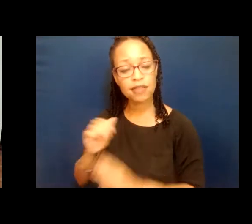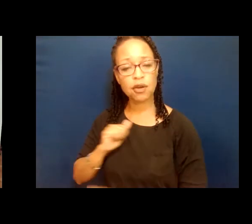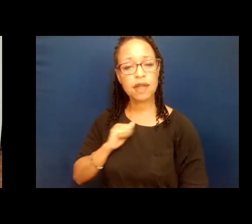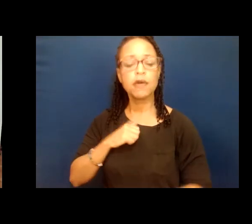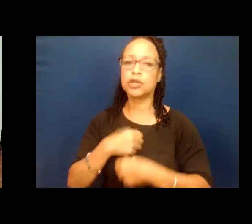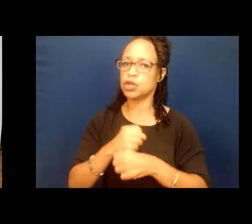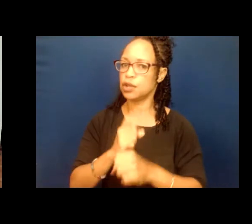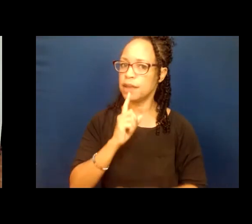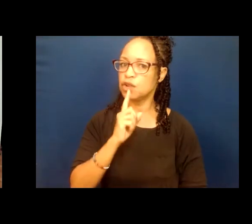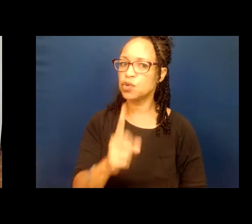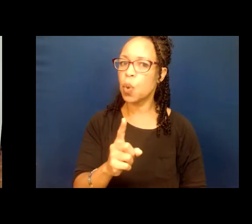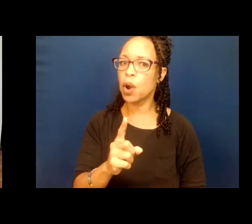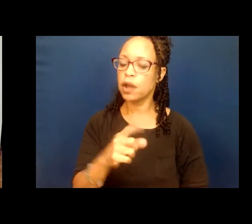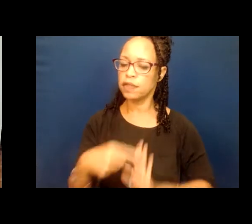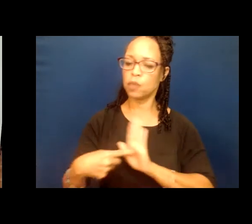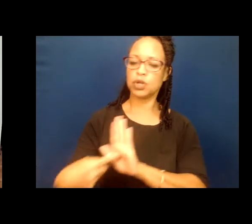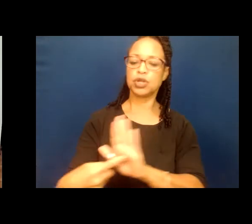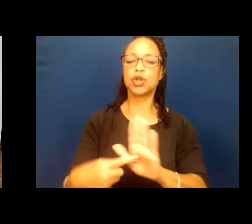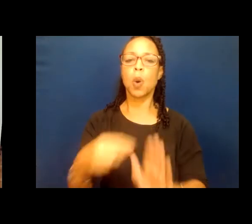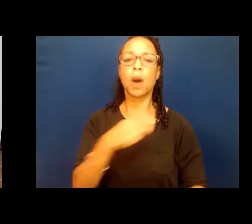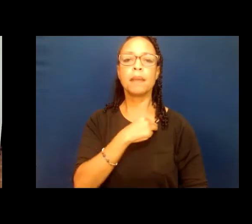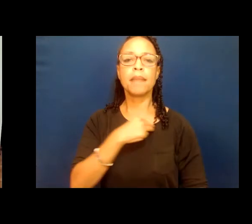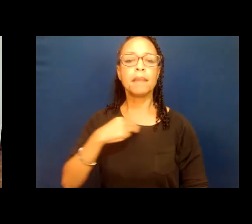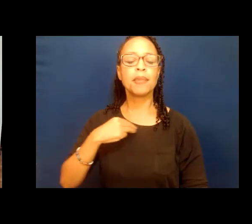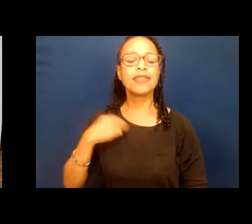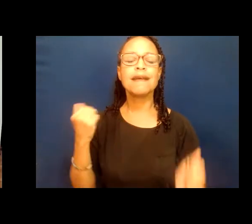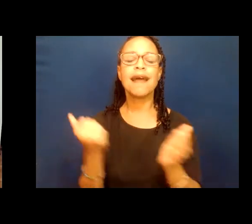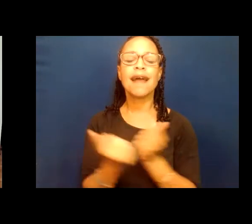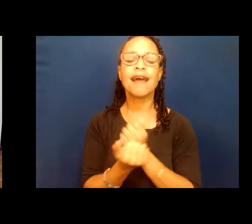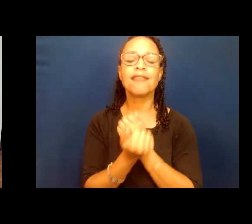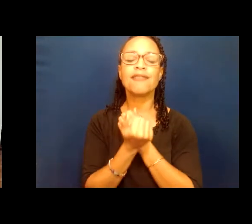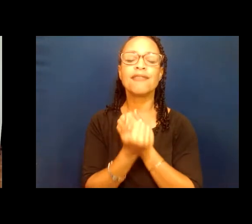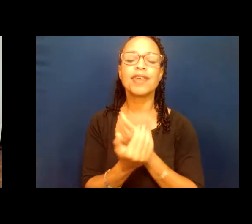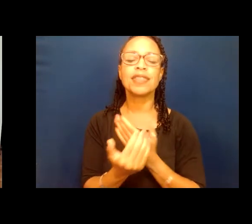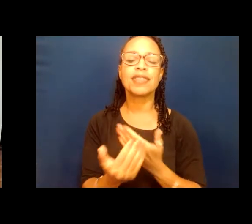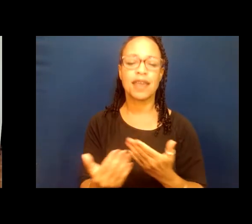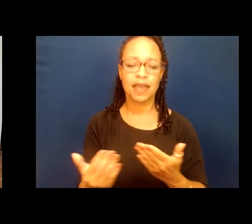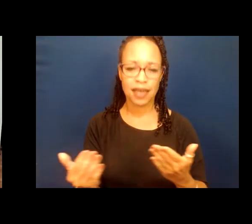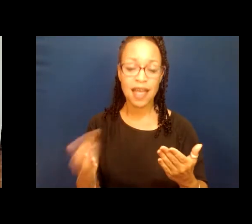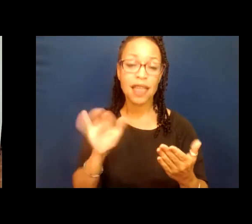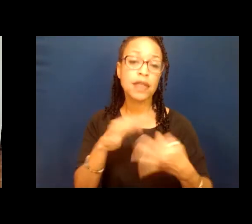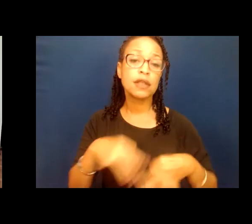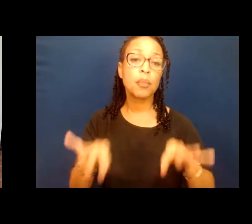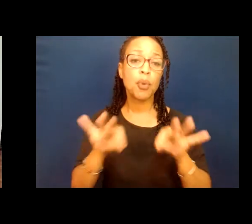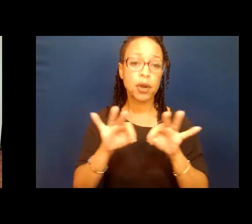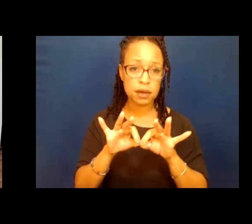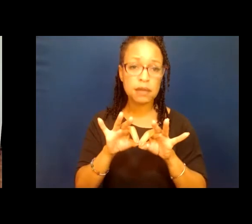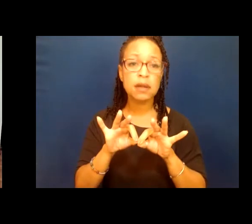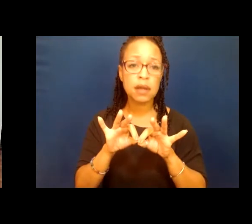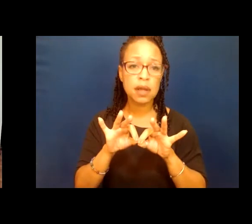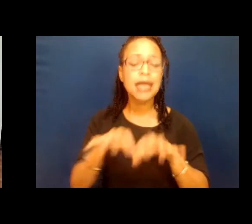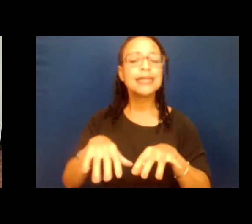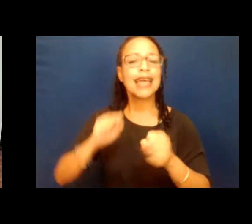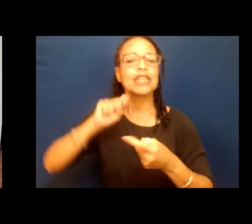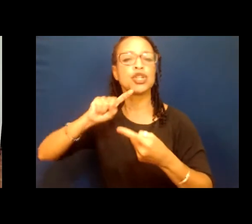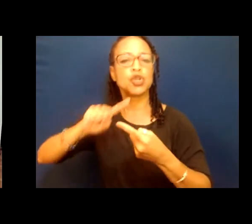nuestros miembros que todo lo importante conduce a la política. Sabemos que el voto tiene